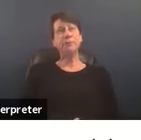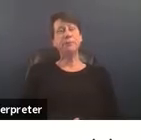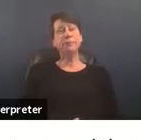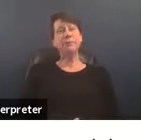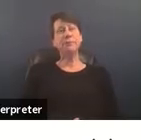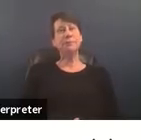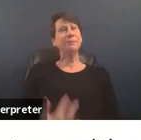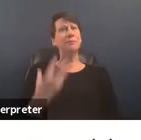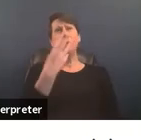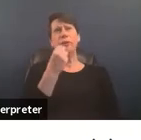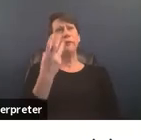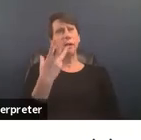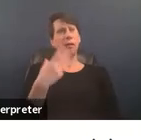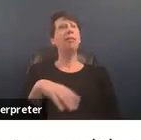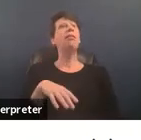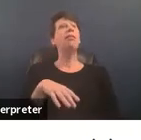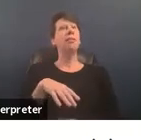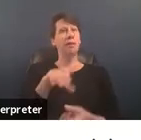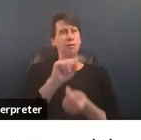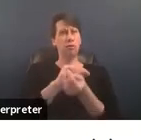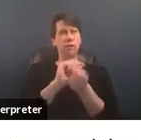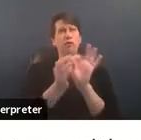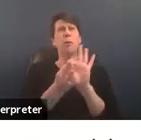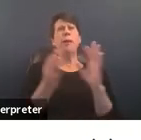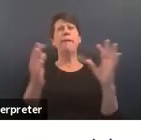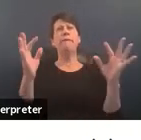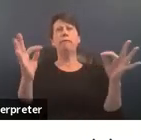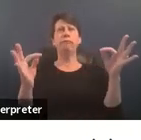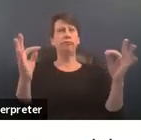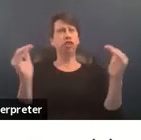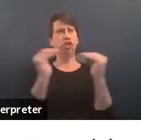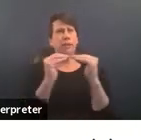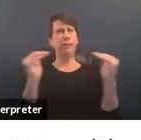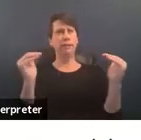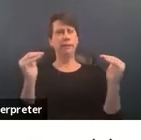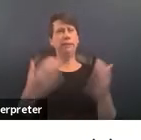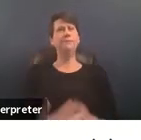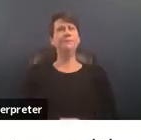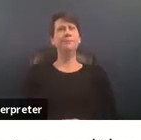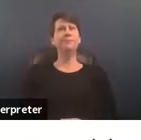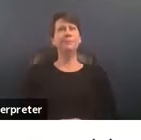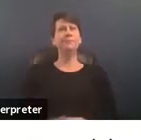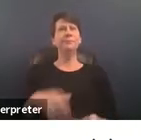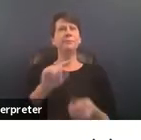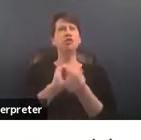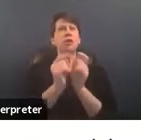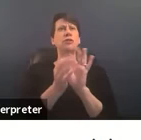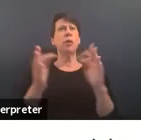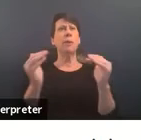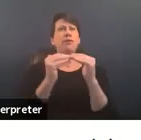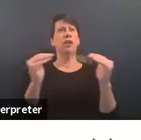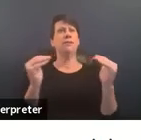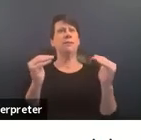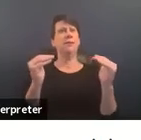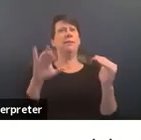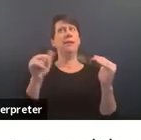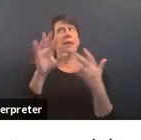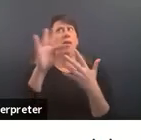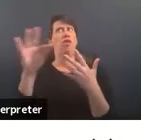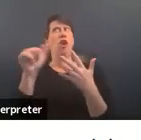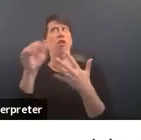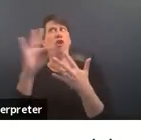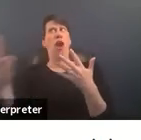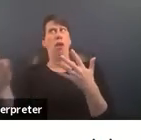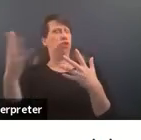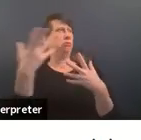beautiful transformative justice so um transformative justice is an alternative to punitive models of